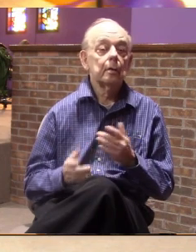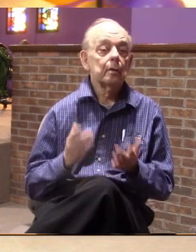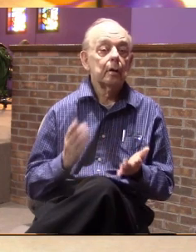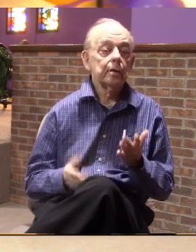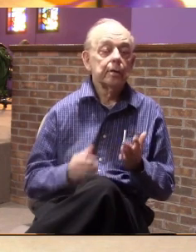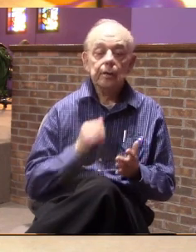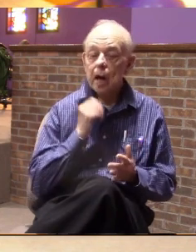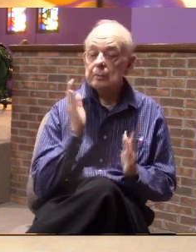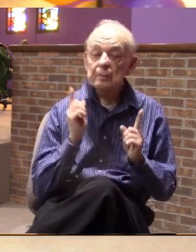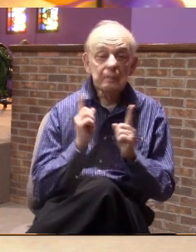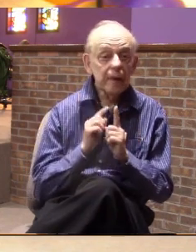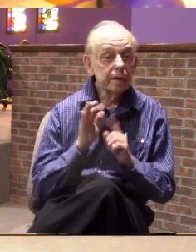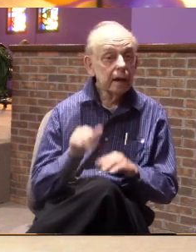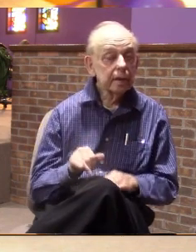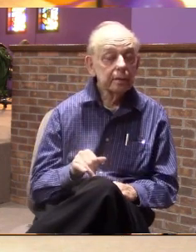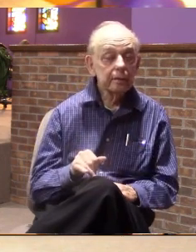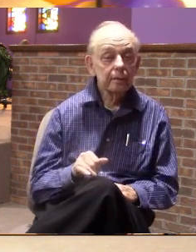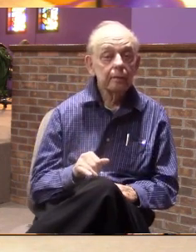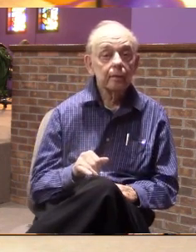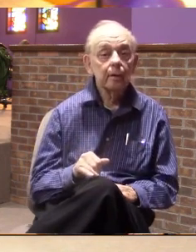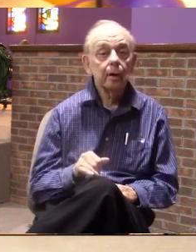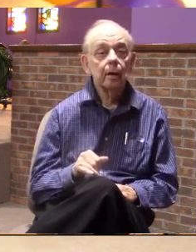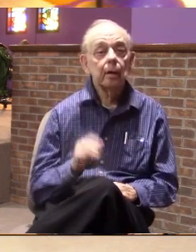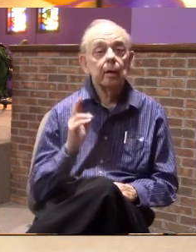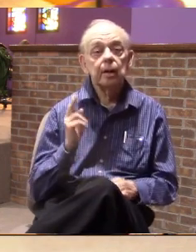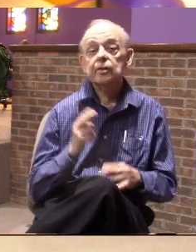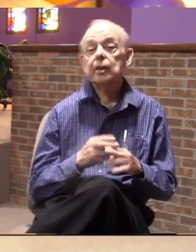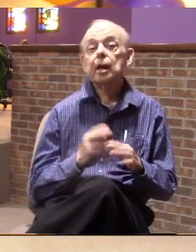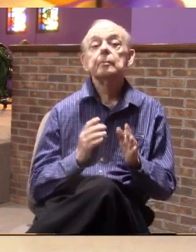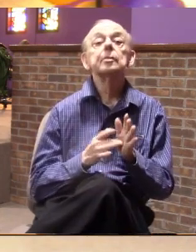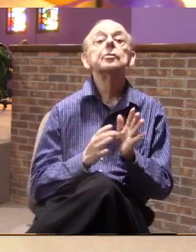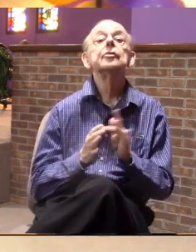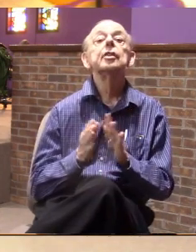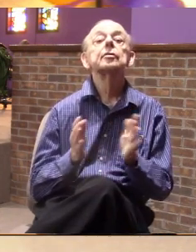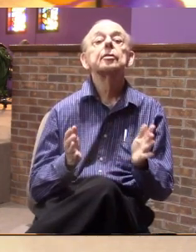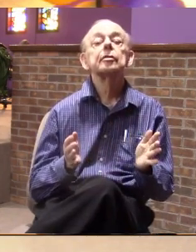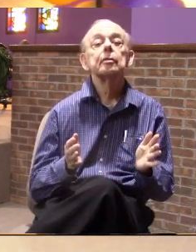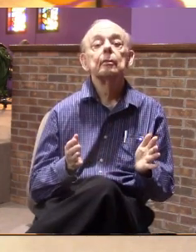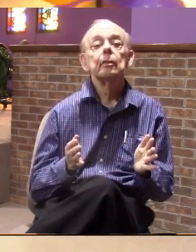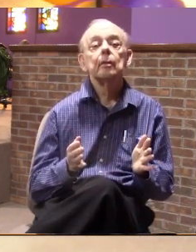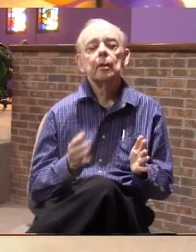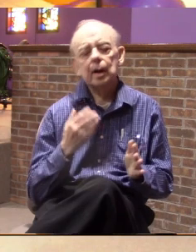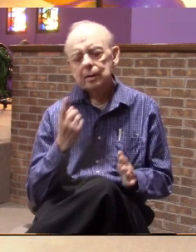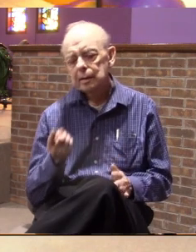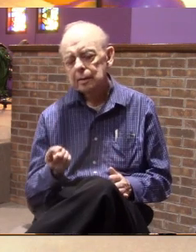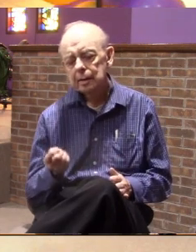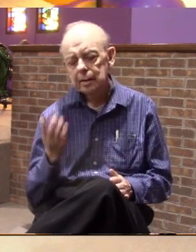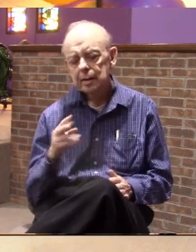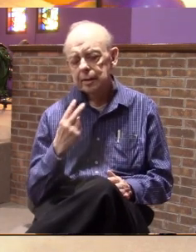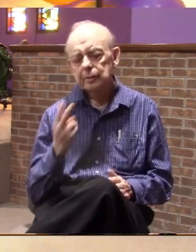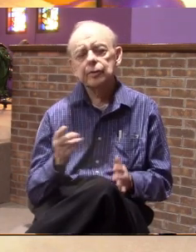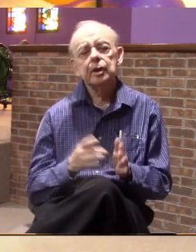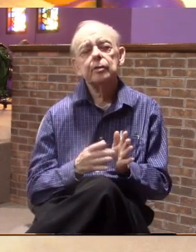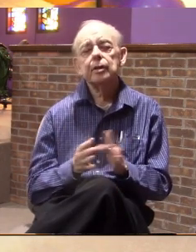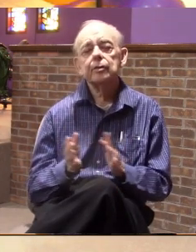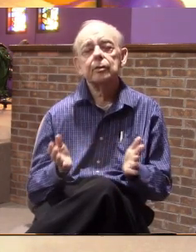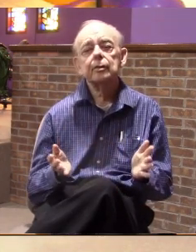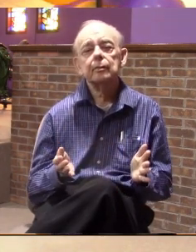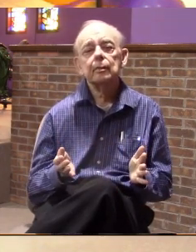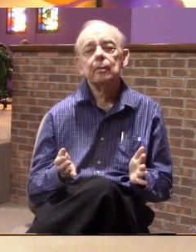you haven't met yet. His name is Jesus. You say, well, I've never seen him.